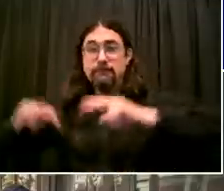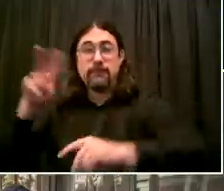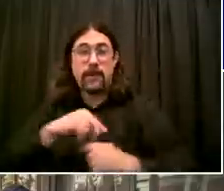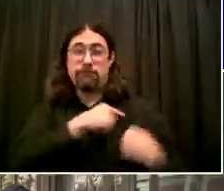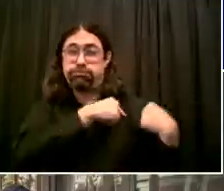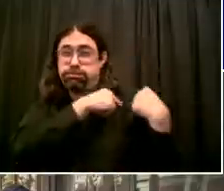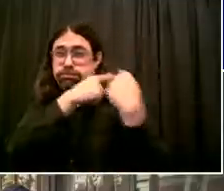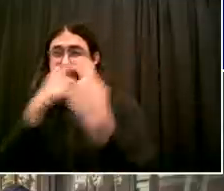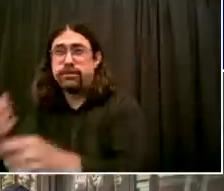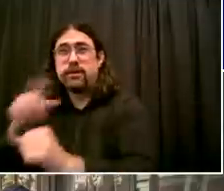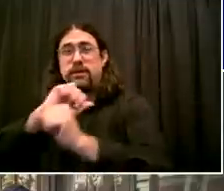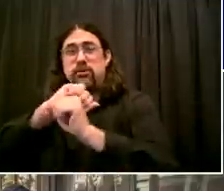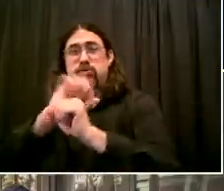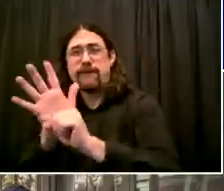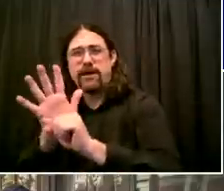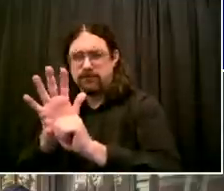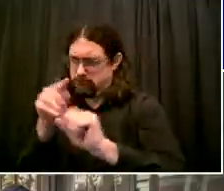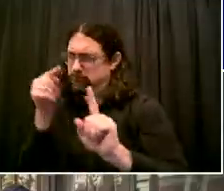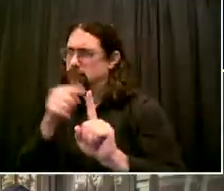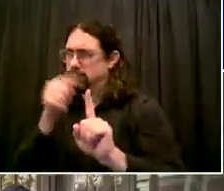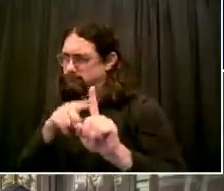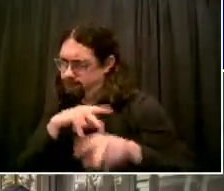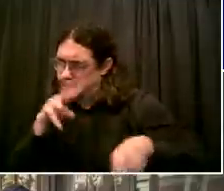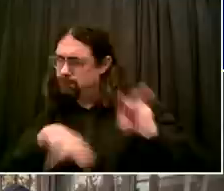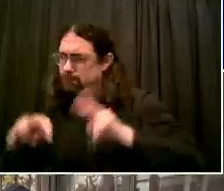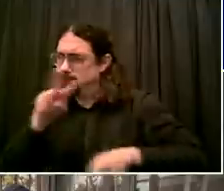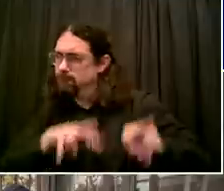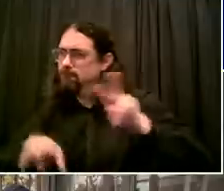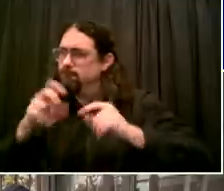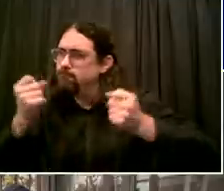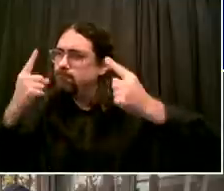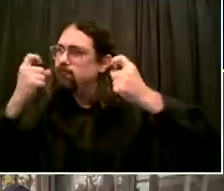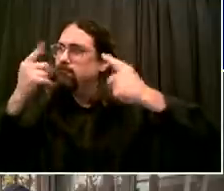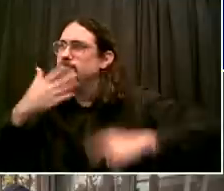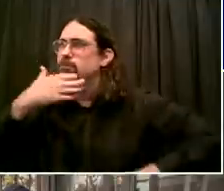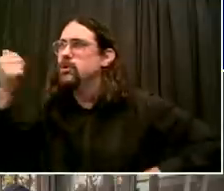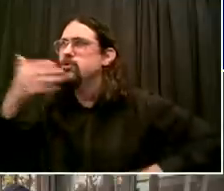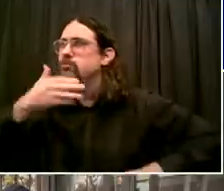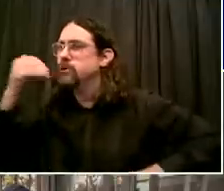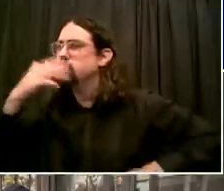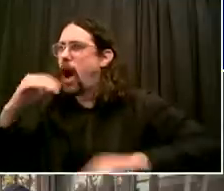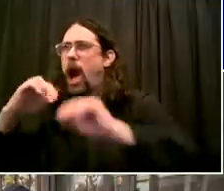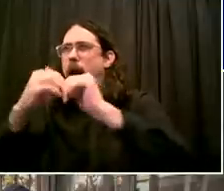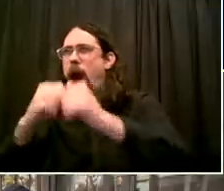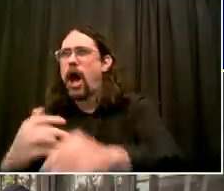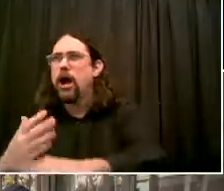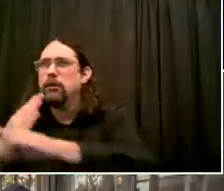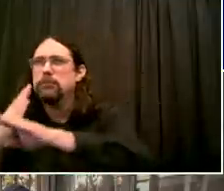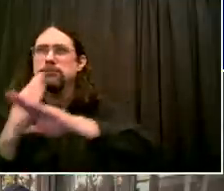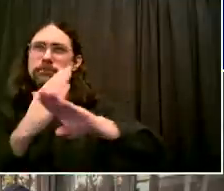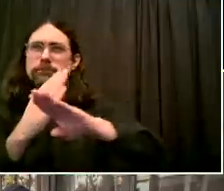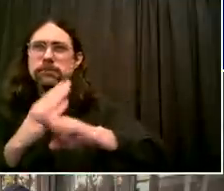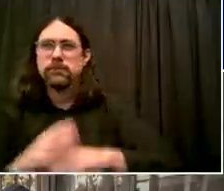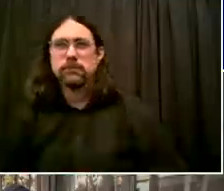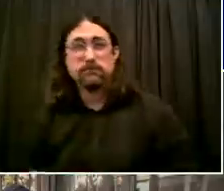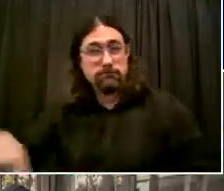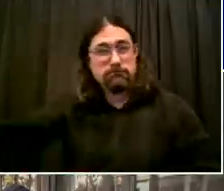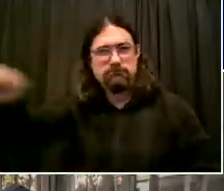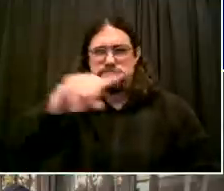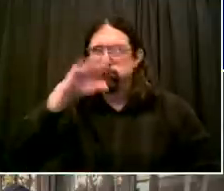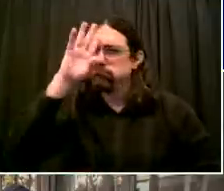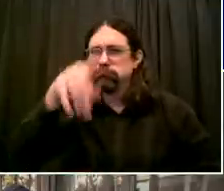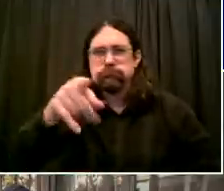gotten the point so profoundly. And I know restaurant owners, restaurant workers get it that they need to be agents of safety. They need to make sure